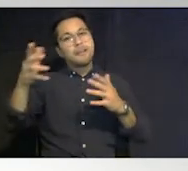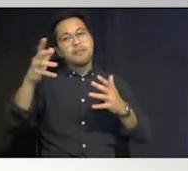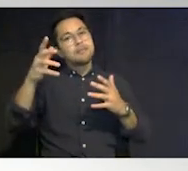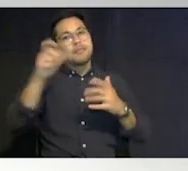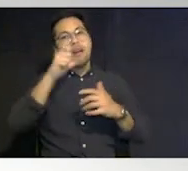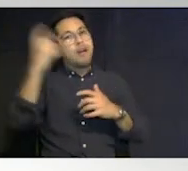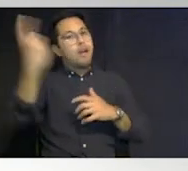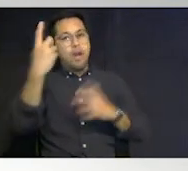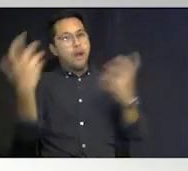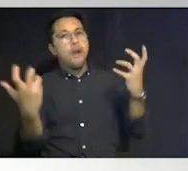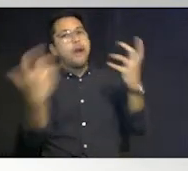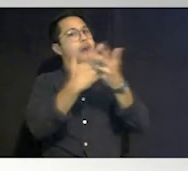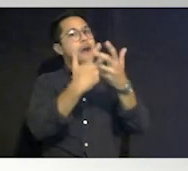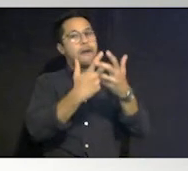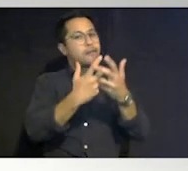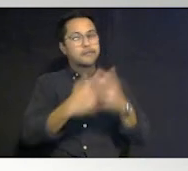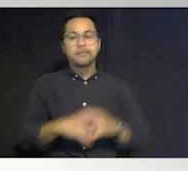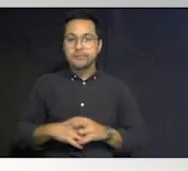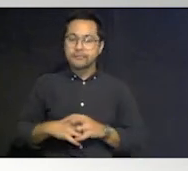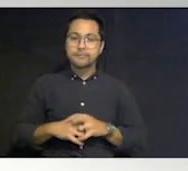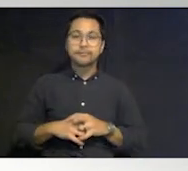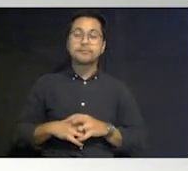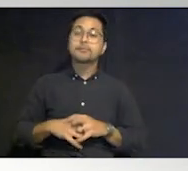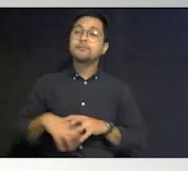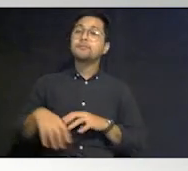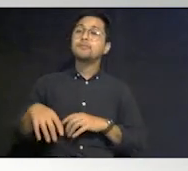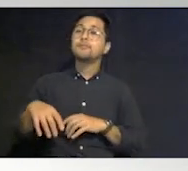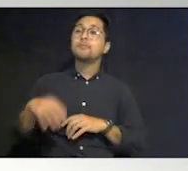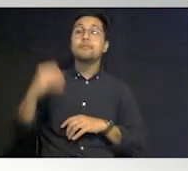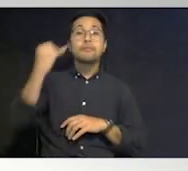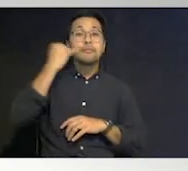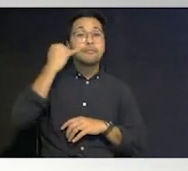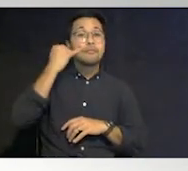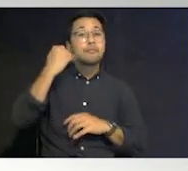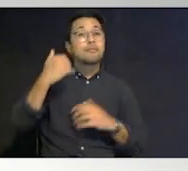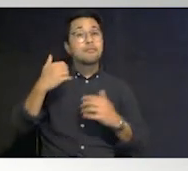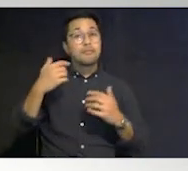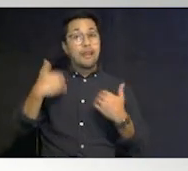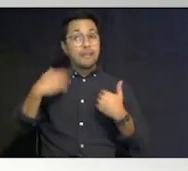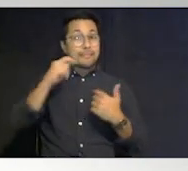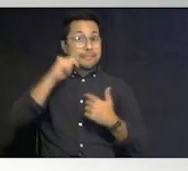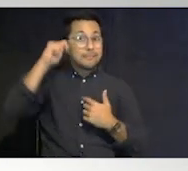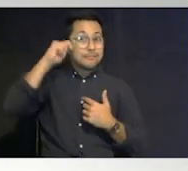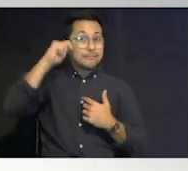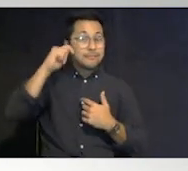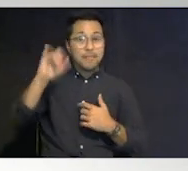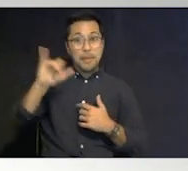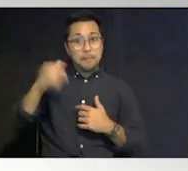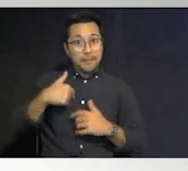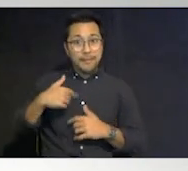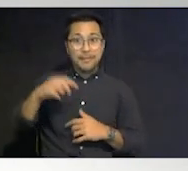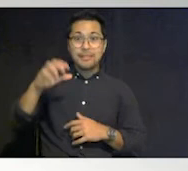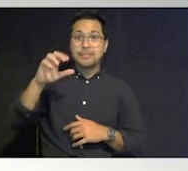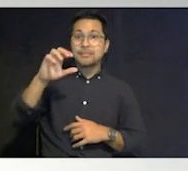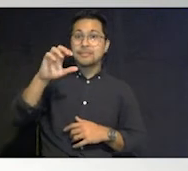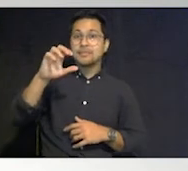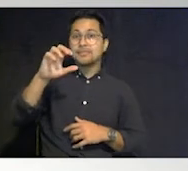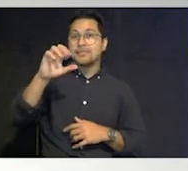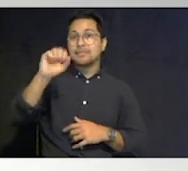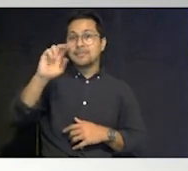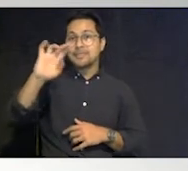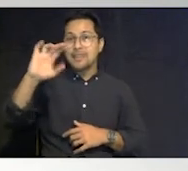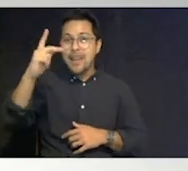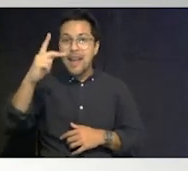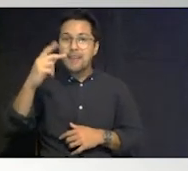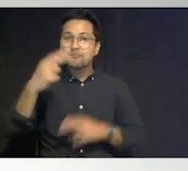always think about snack foods if you have teenagers like me you know they've eaten them all by the time september october rolls